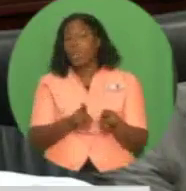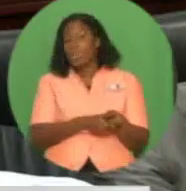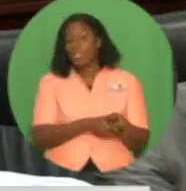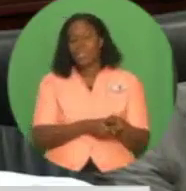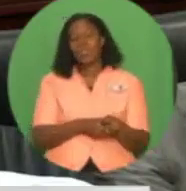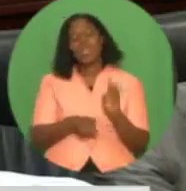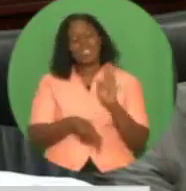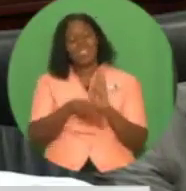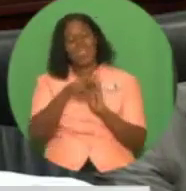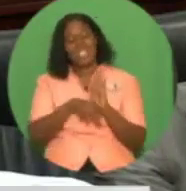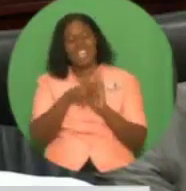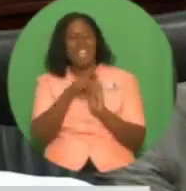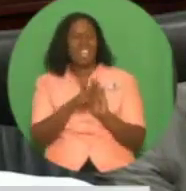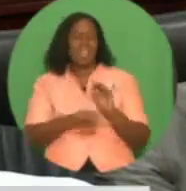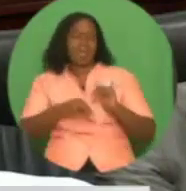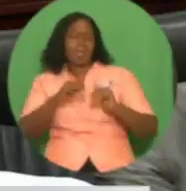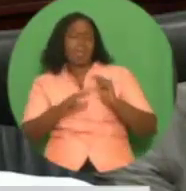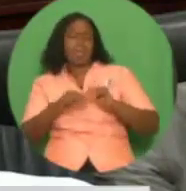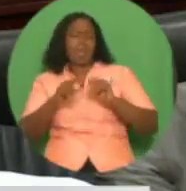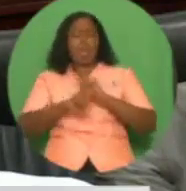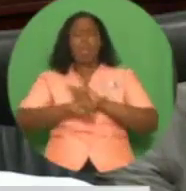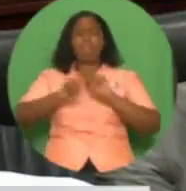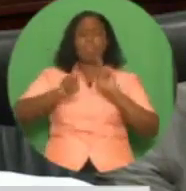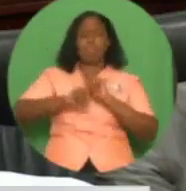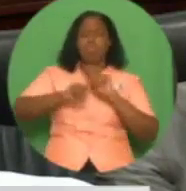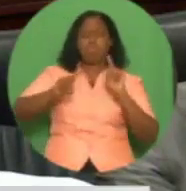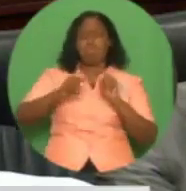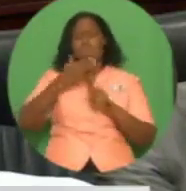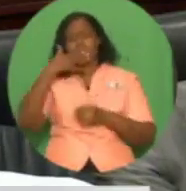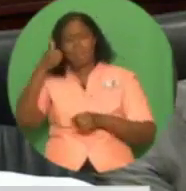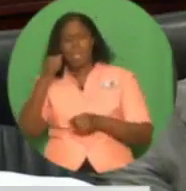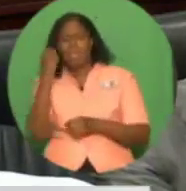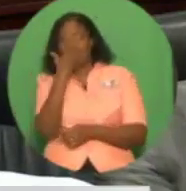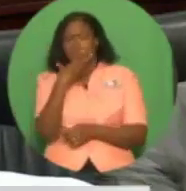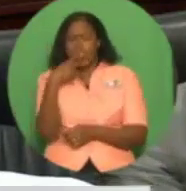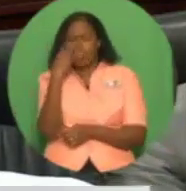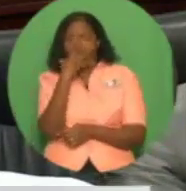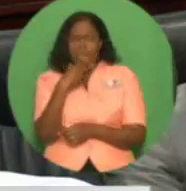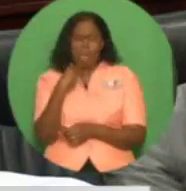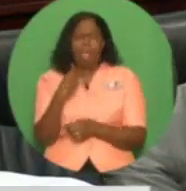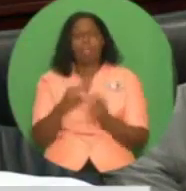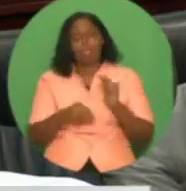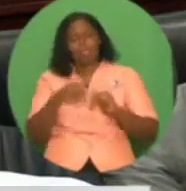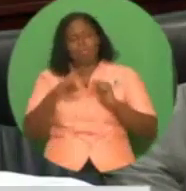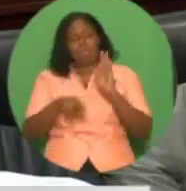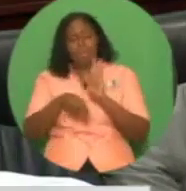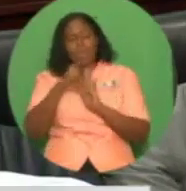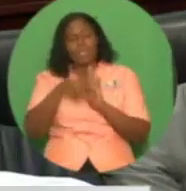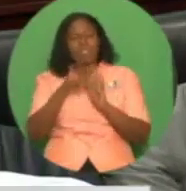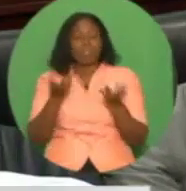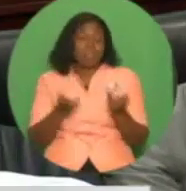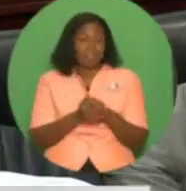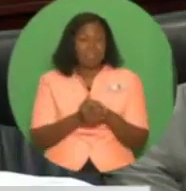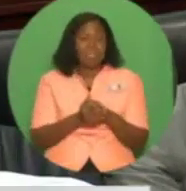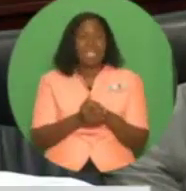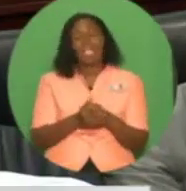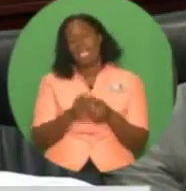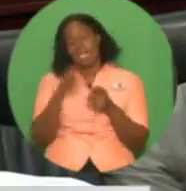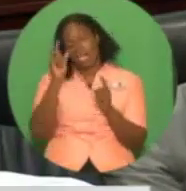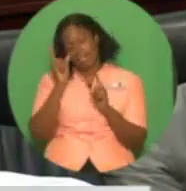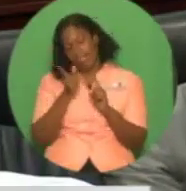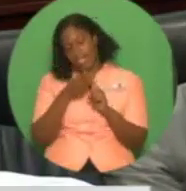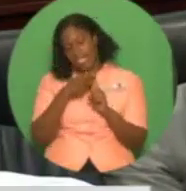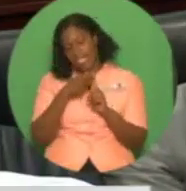upgrade the hotel stock in Tobago. Madam Speaker, we are collaborating with the Tobago House of Assembly on the Sandals and Beaches